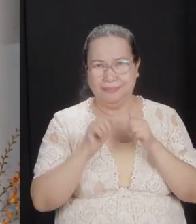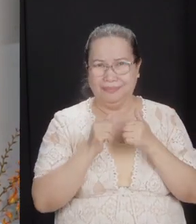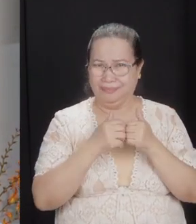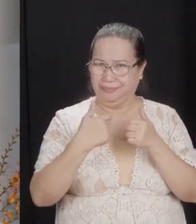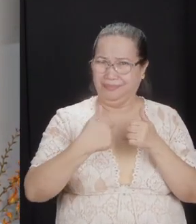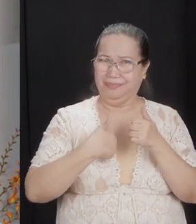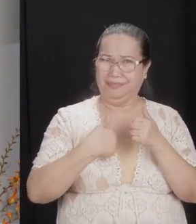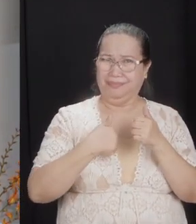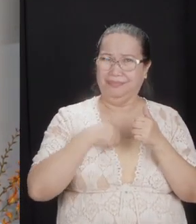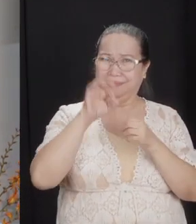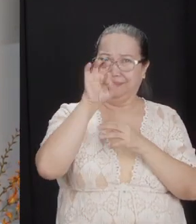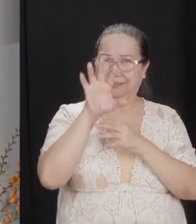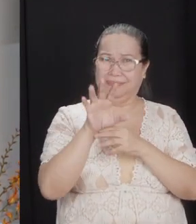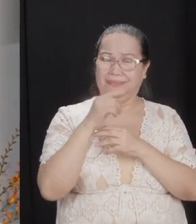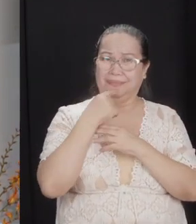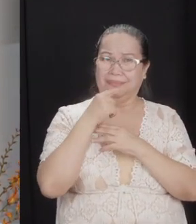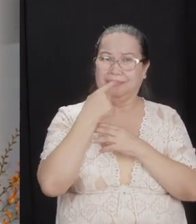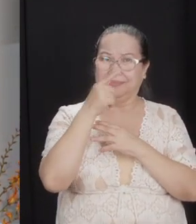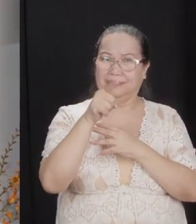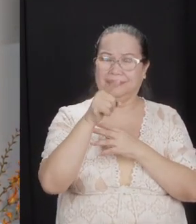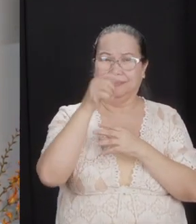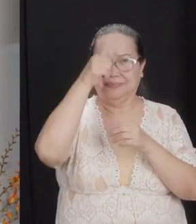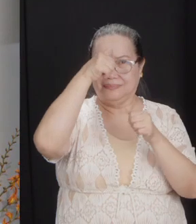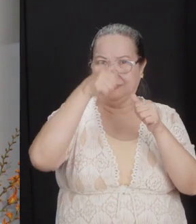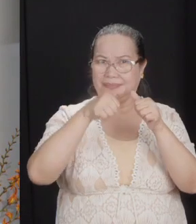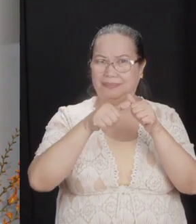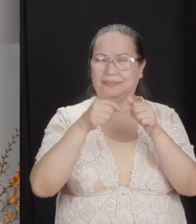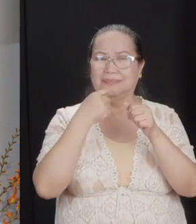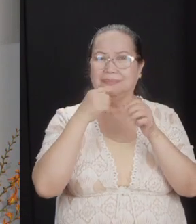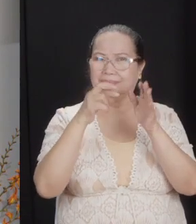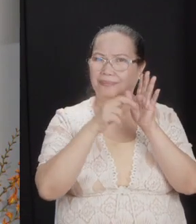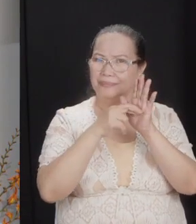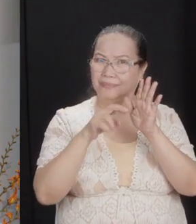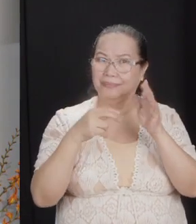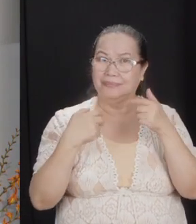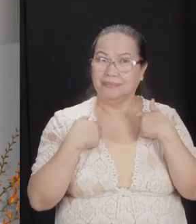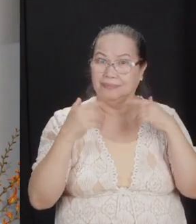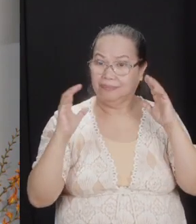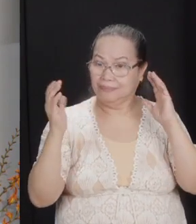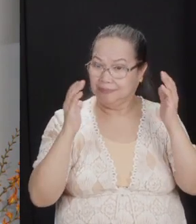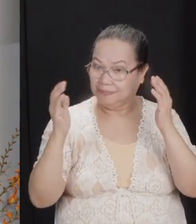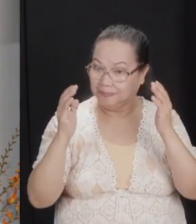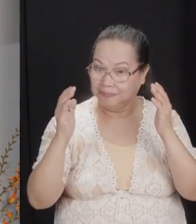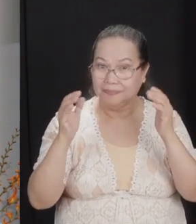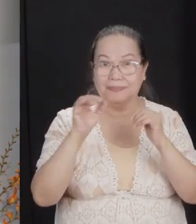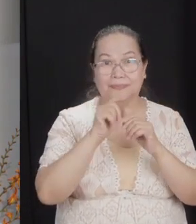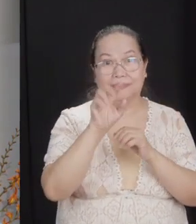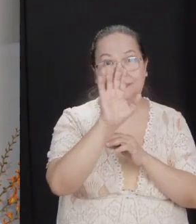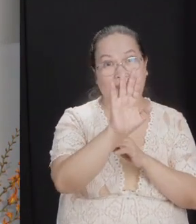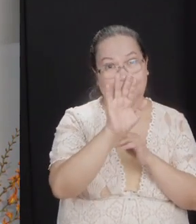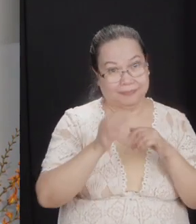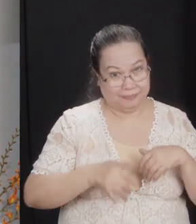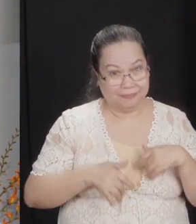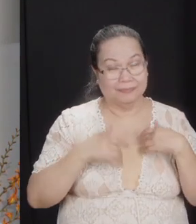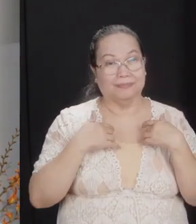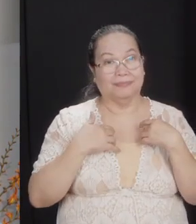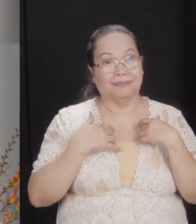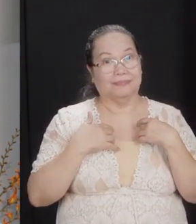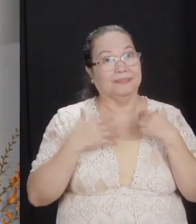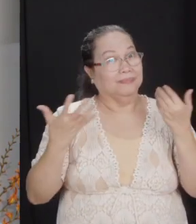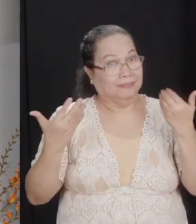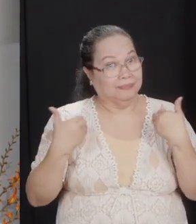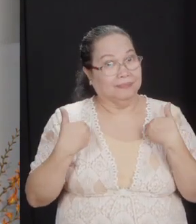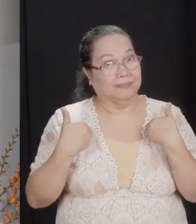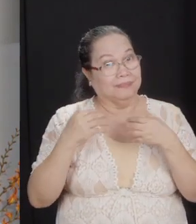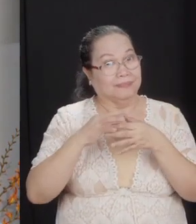I put a question there for you to reflect on. Are there parallels existing in your life? Are there any